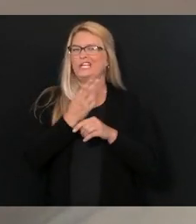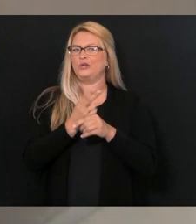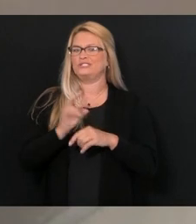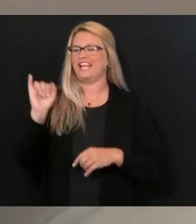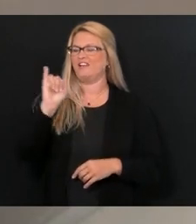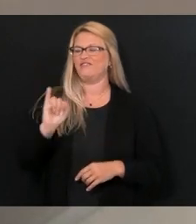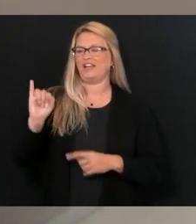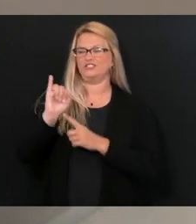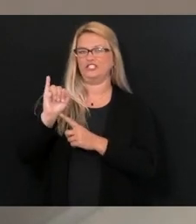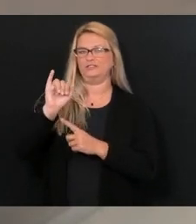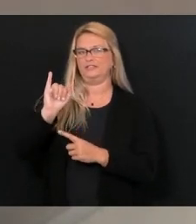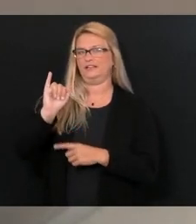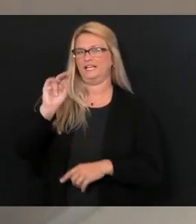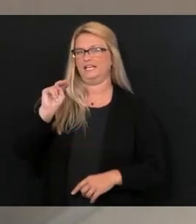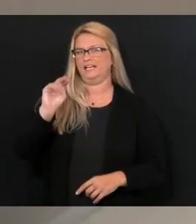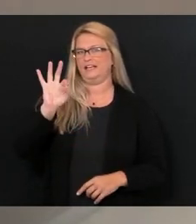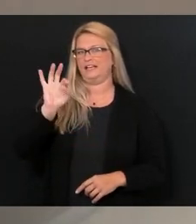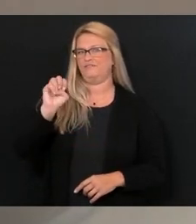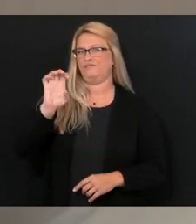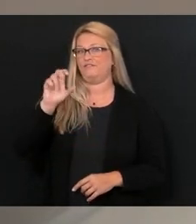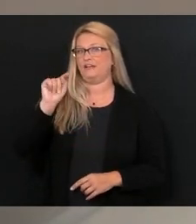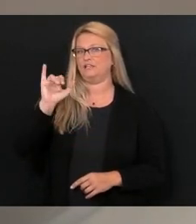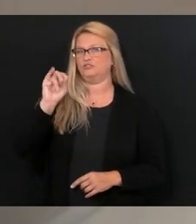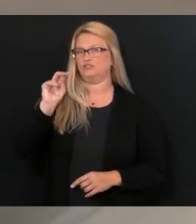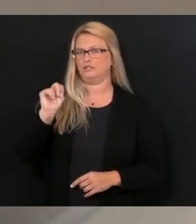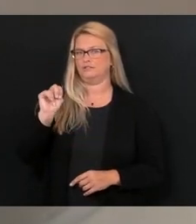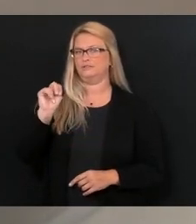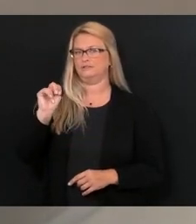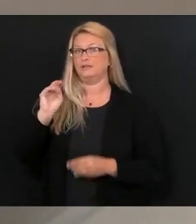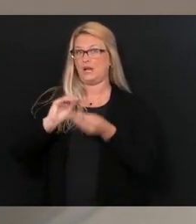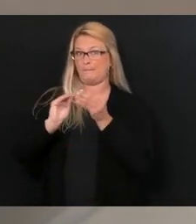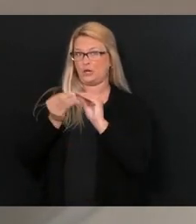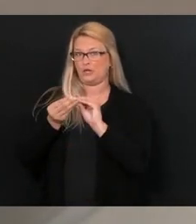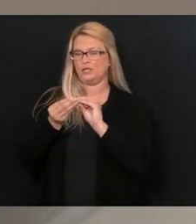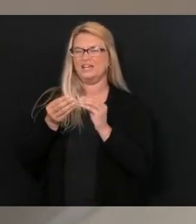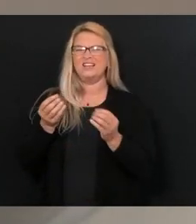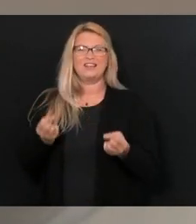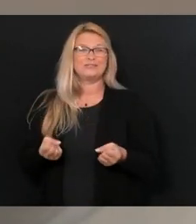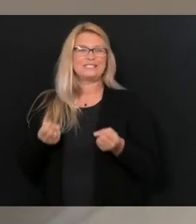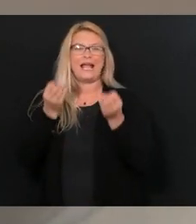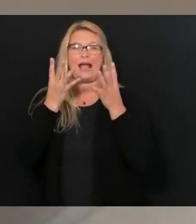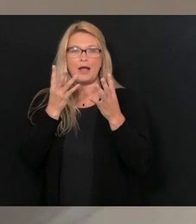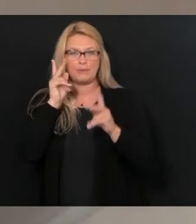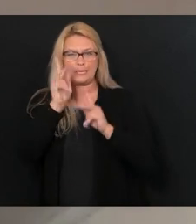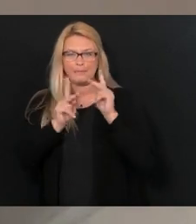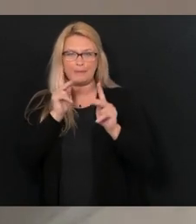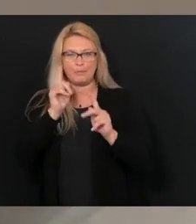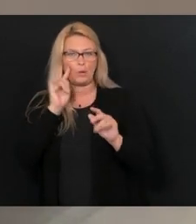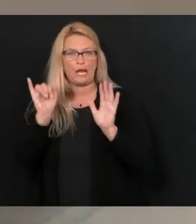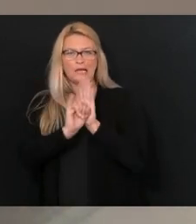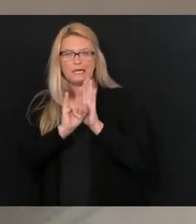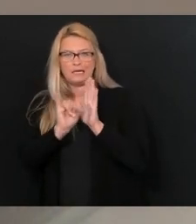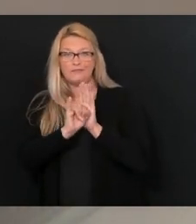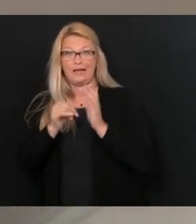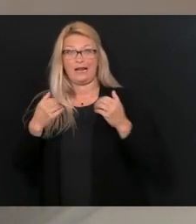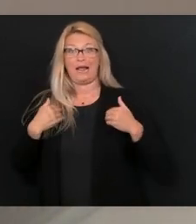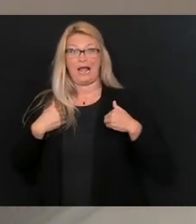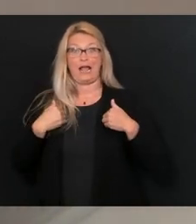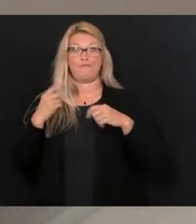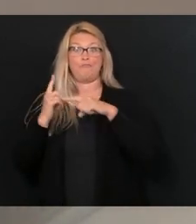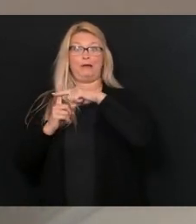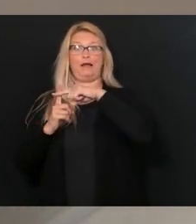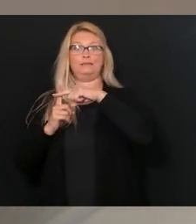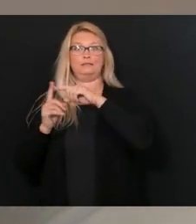detailed how many new cases of COVID that we have on a daily basis over a seven or